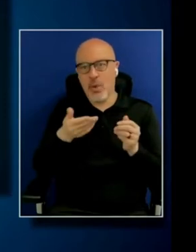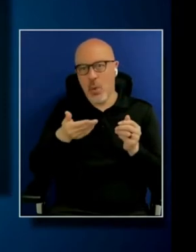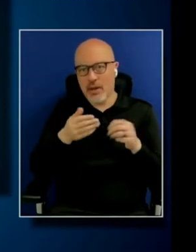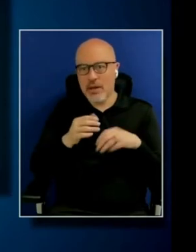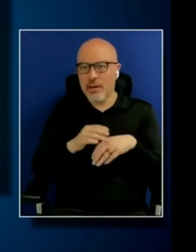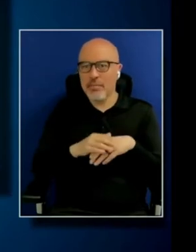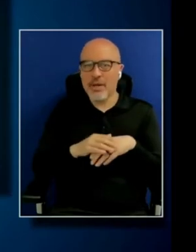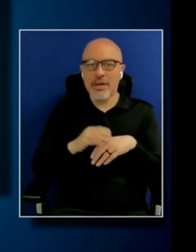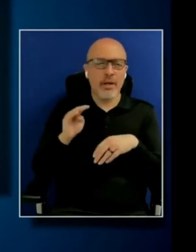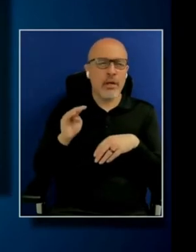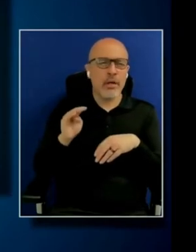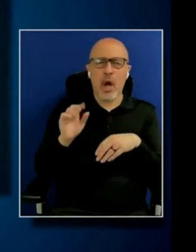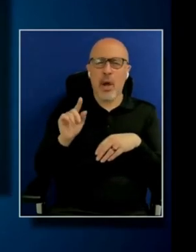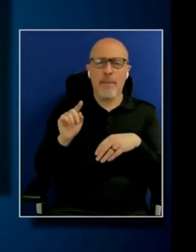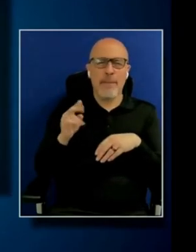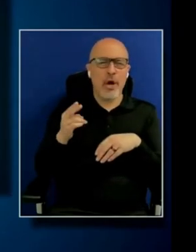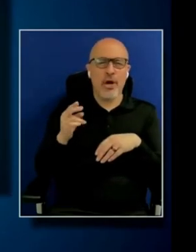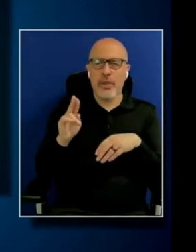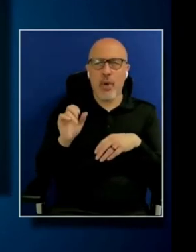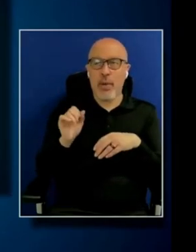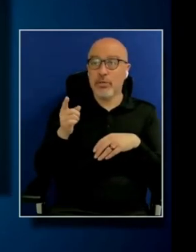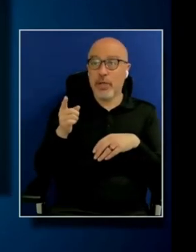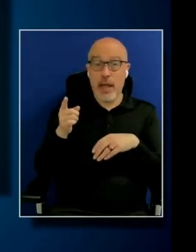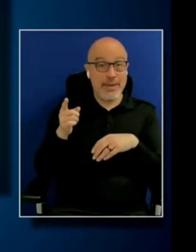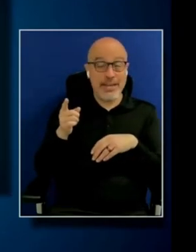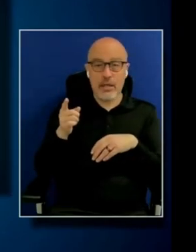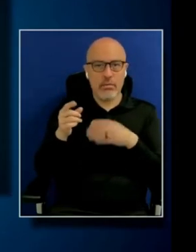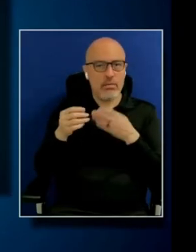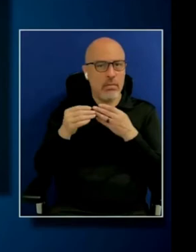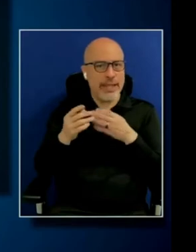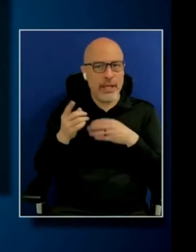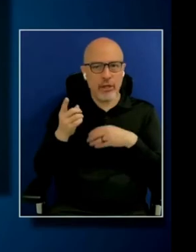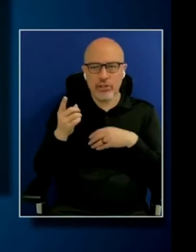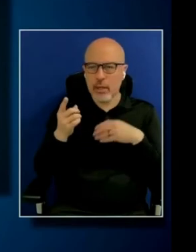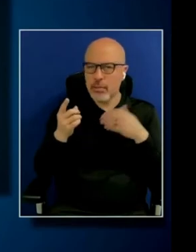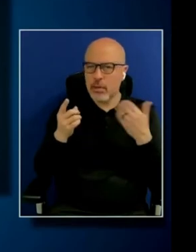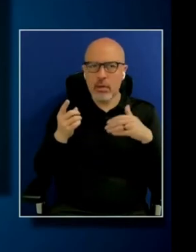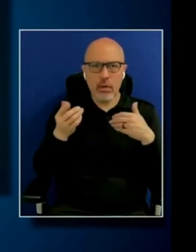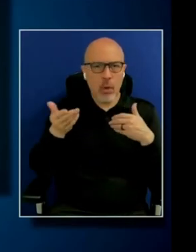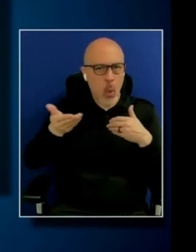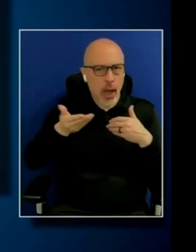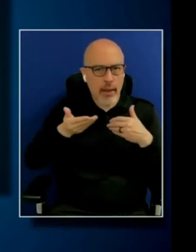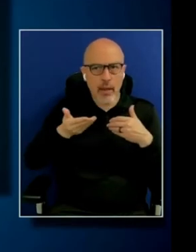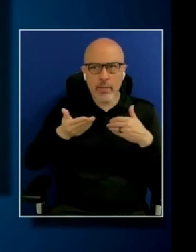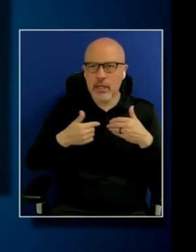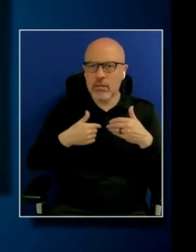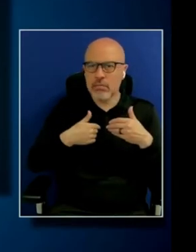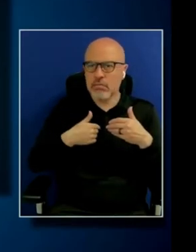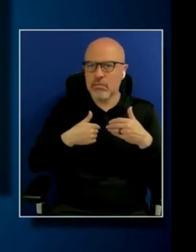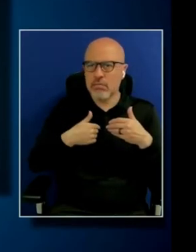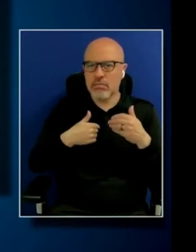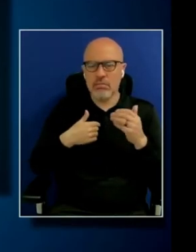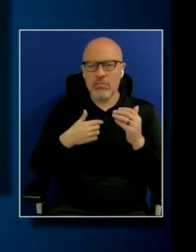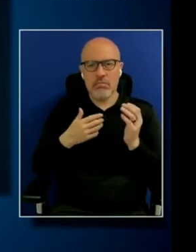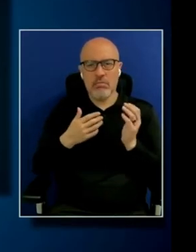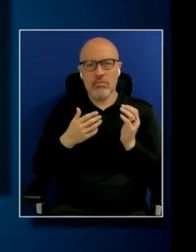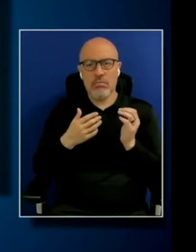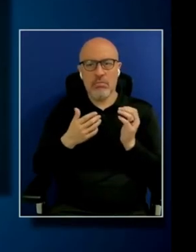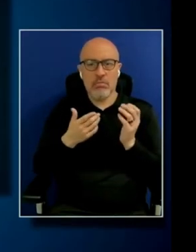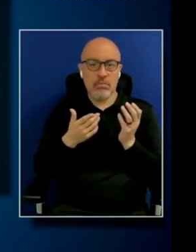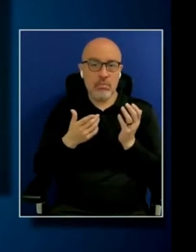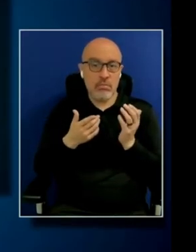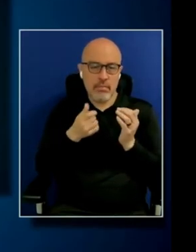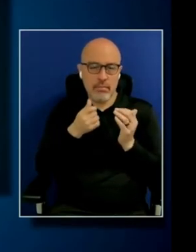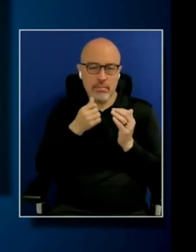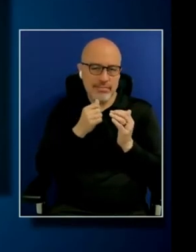and, like, our leadership over there has been so welcoming to, like, my, like, not at all secret gay agenda. And so,